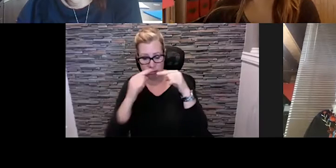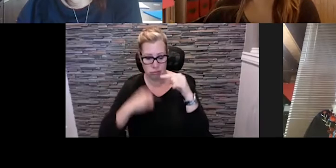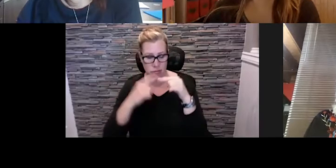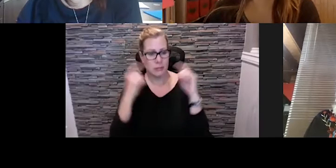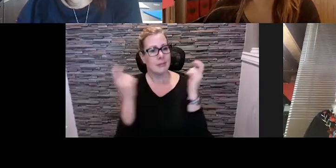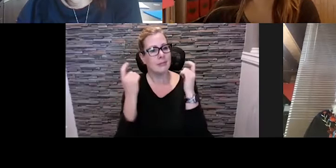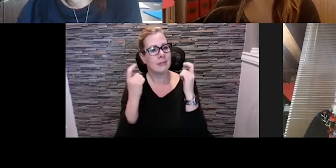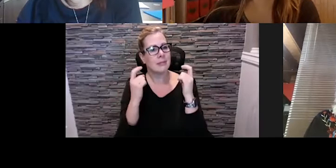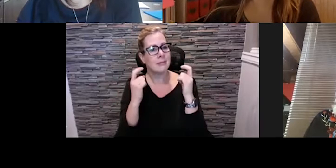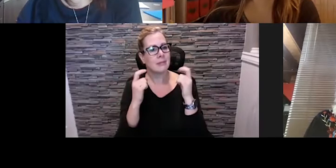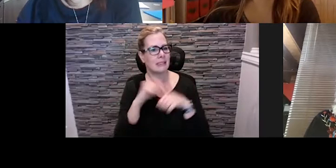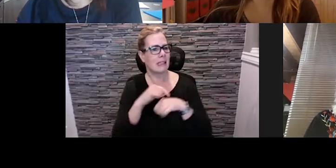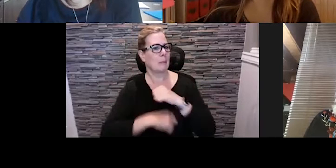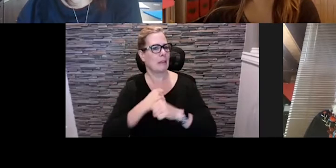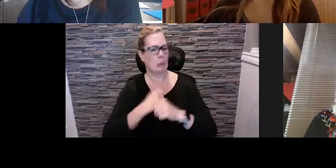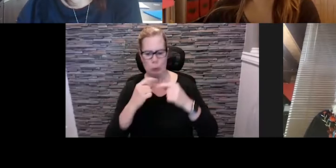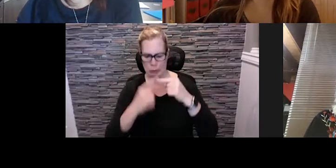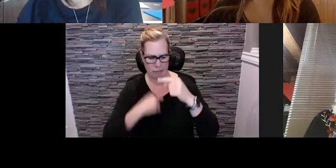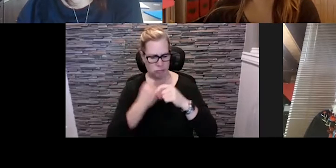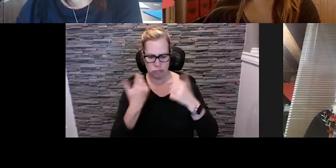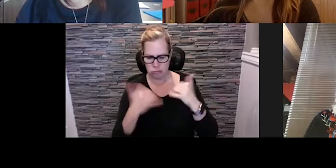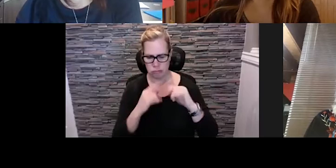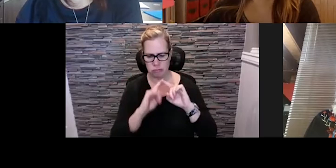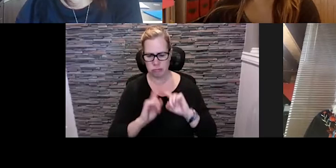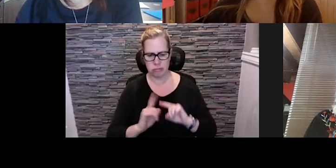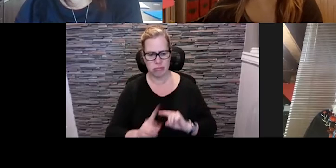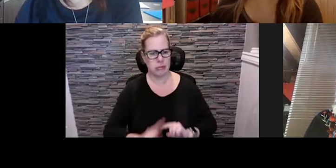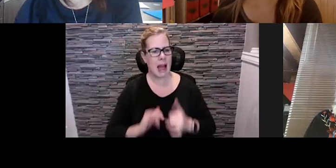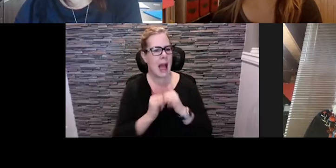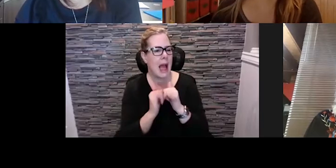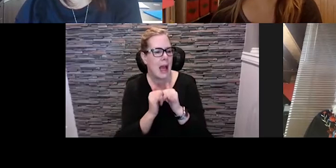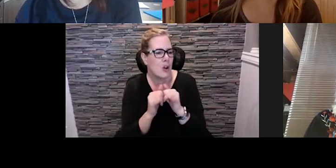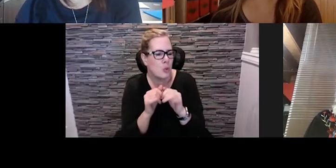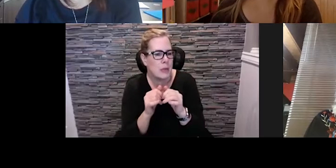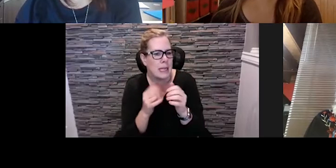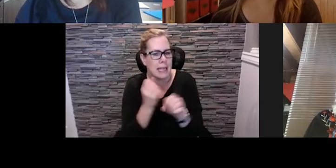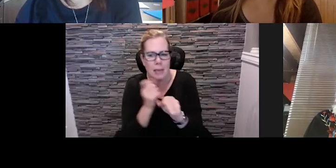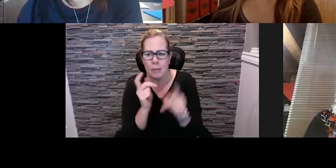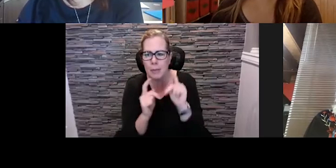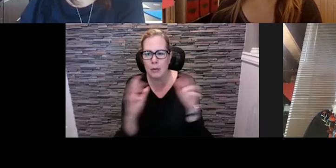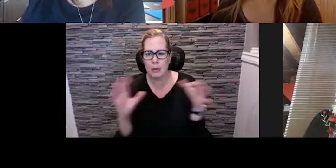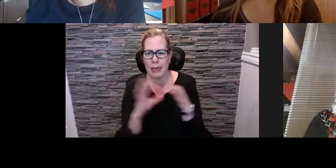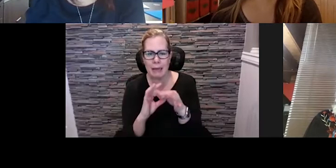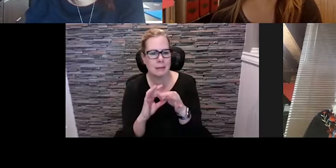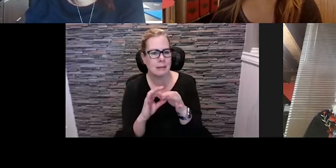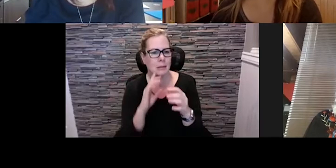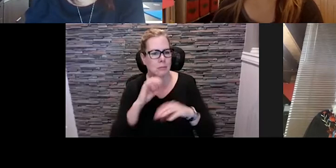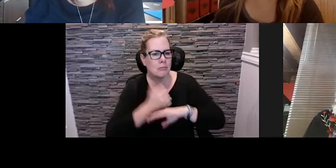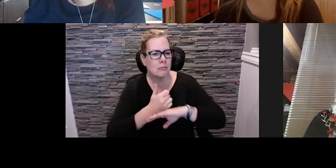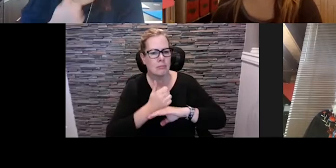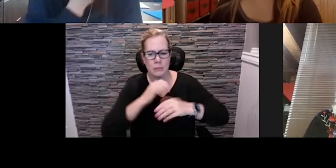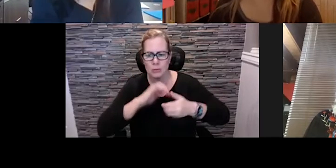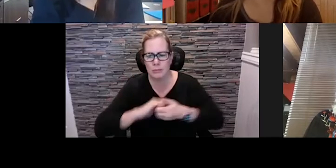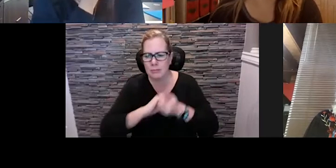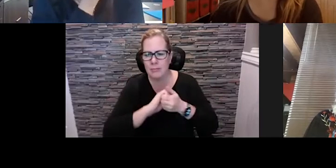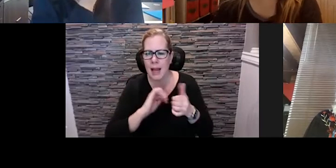these folks together. So maybe, Patty, I'm going to go to you, how do you, how would you see these different collaborations coming